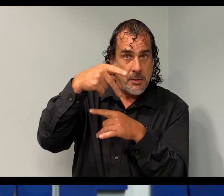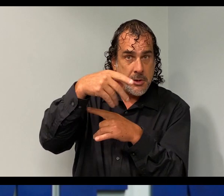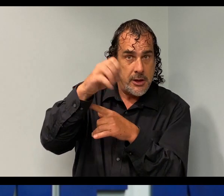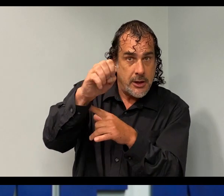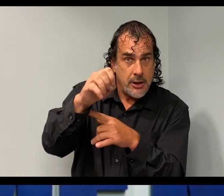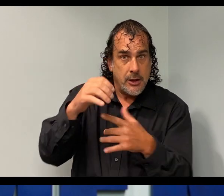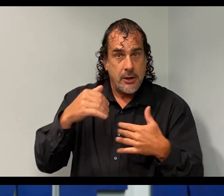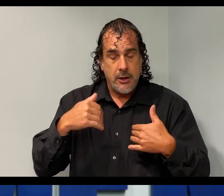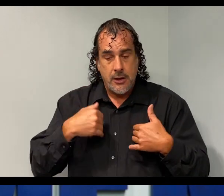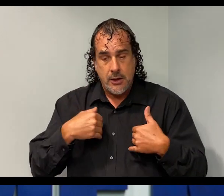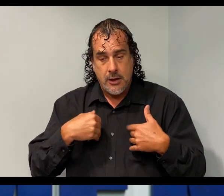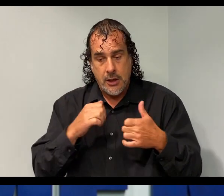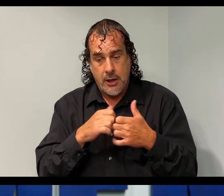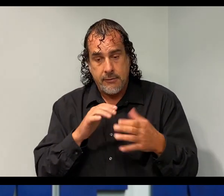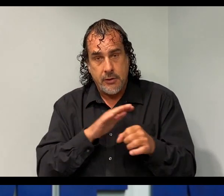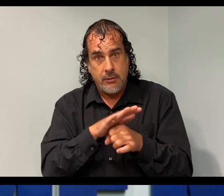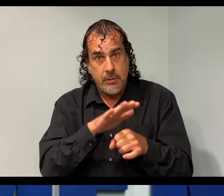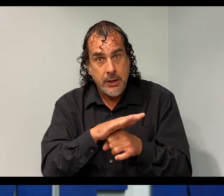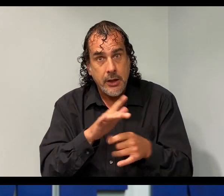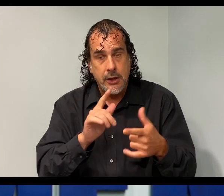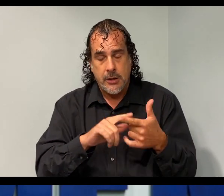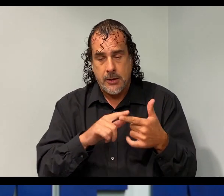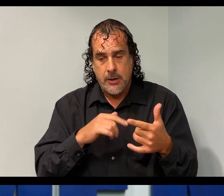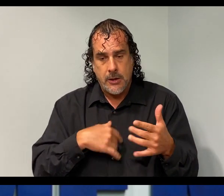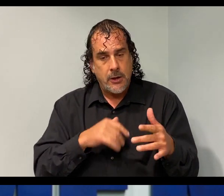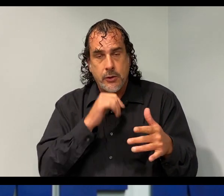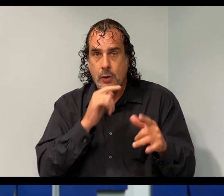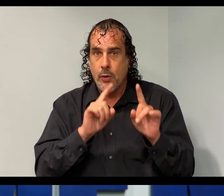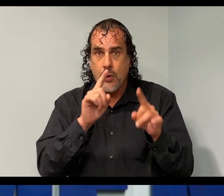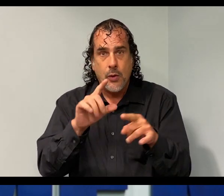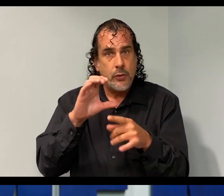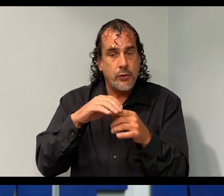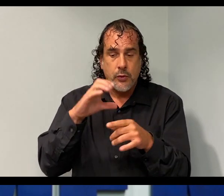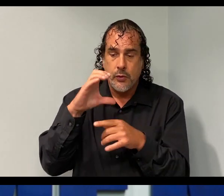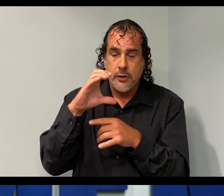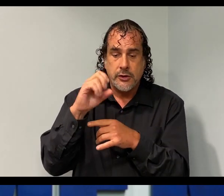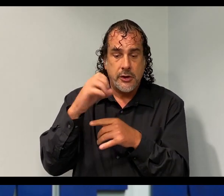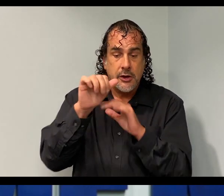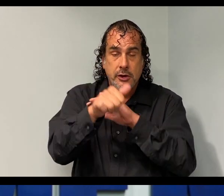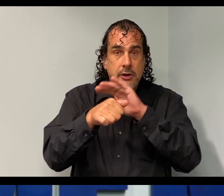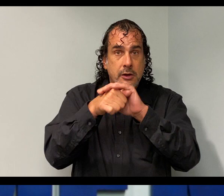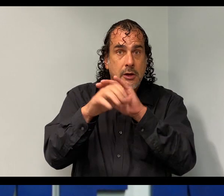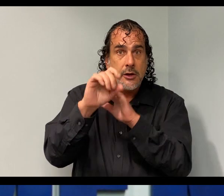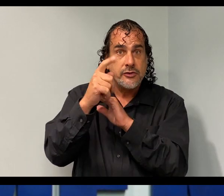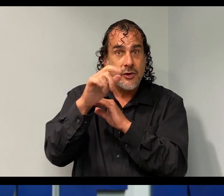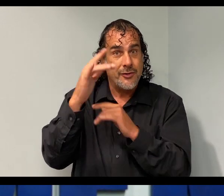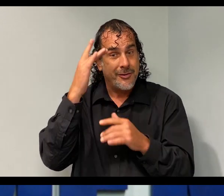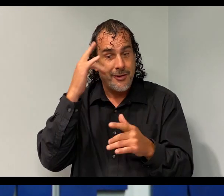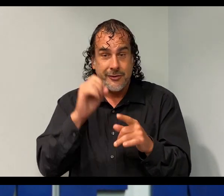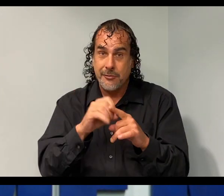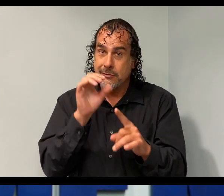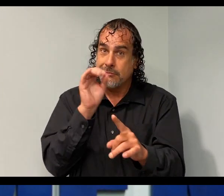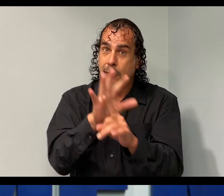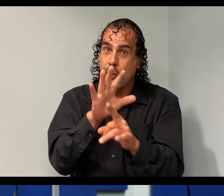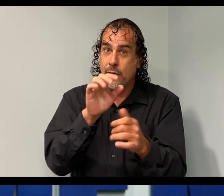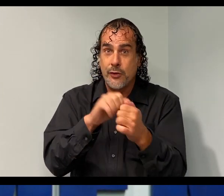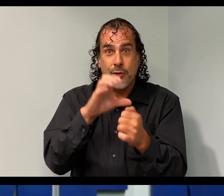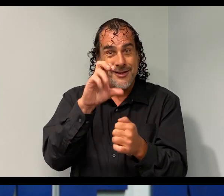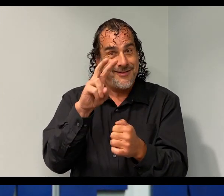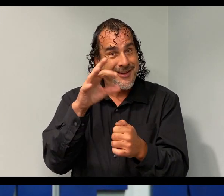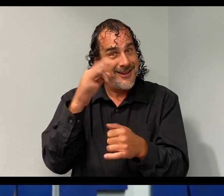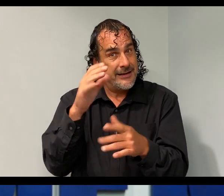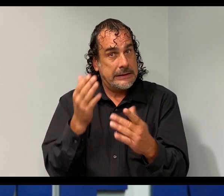that you have it available. Avoid congregate shelters at all costs unless you just have to to avoid exposure to COVID.